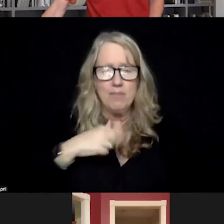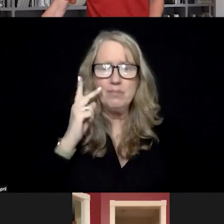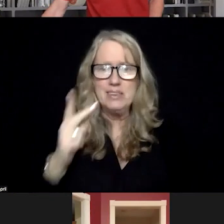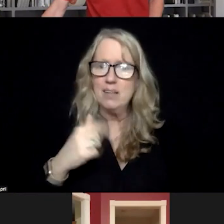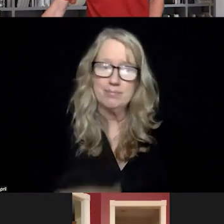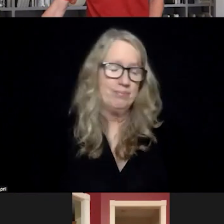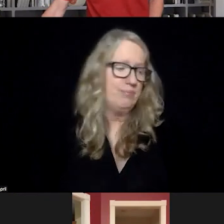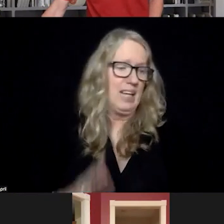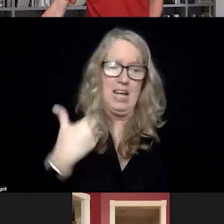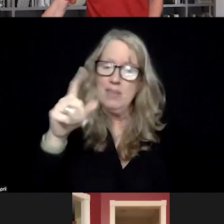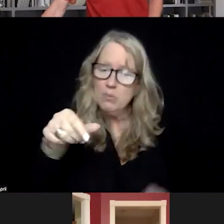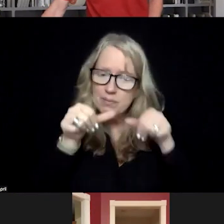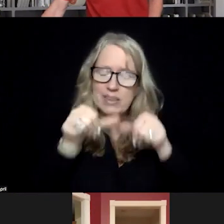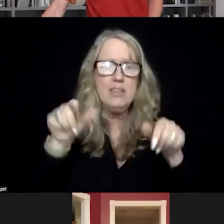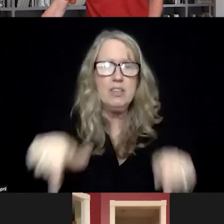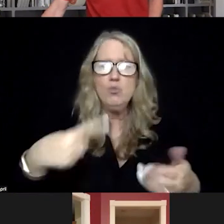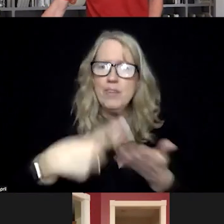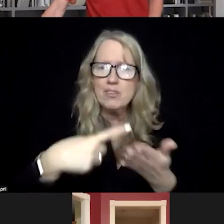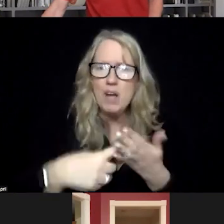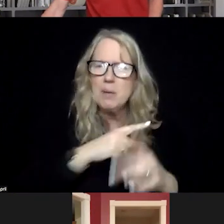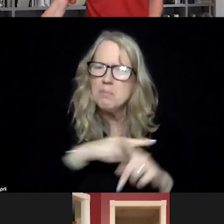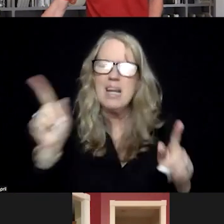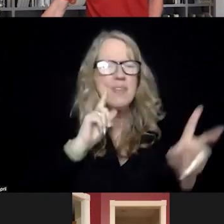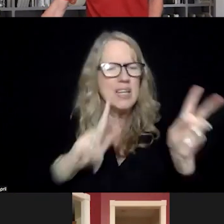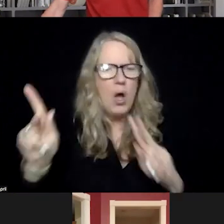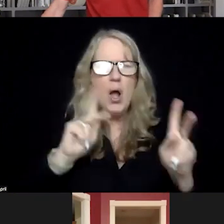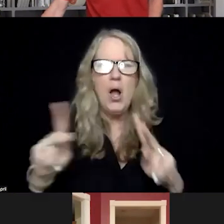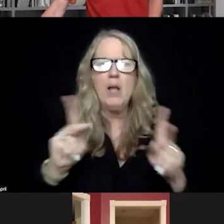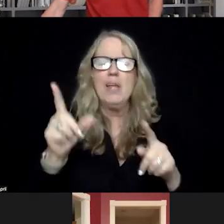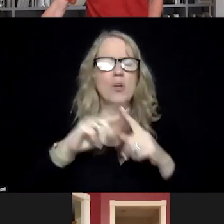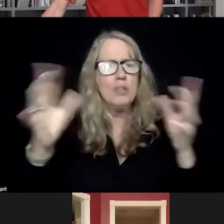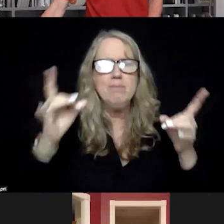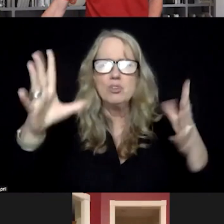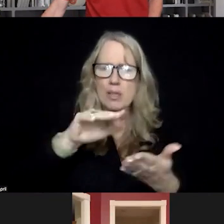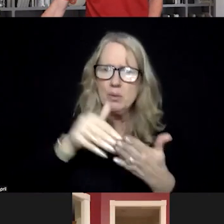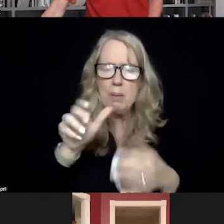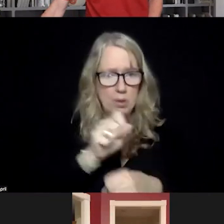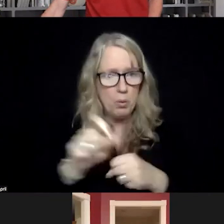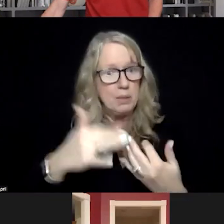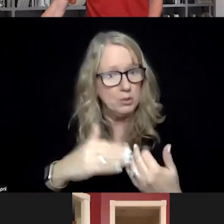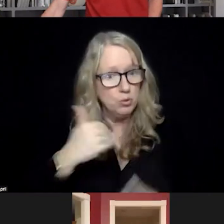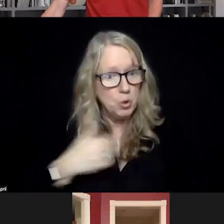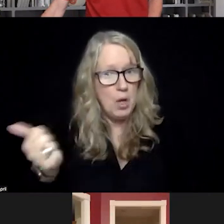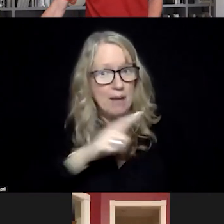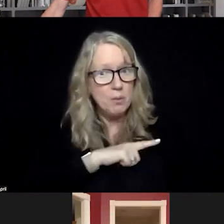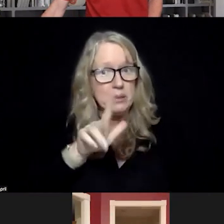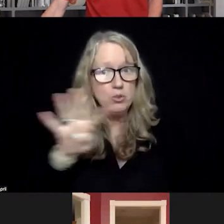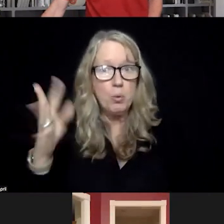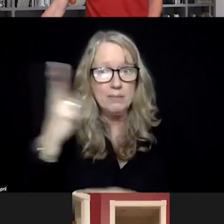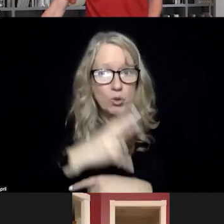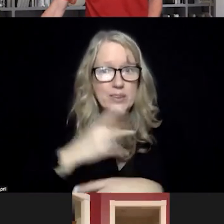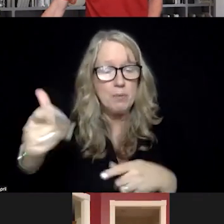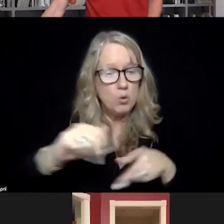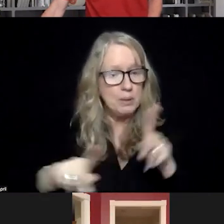I think we have to continue these conversations, but I just think about all the people who are in crisis centers who work there. Do they have police 24 hours, seven days a week? Their people are